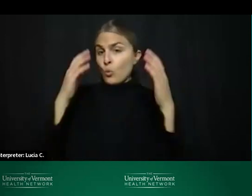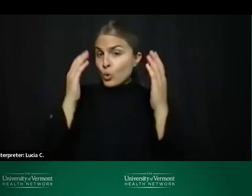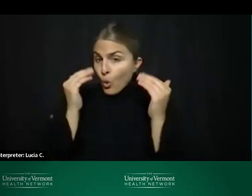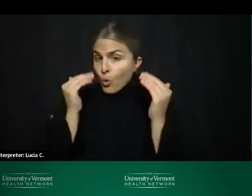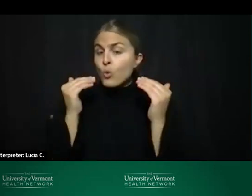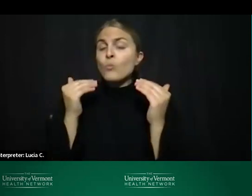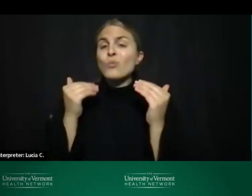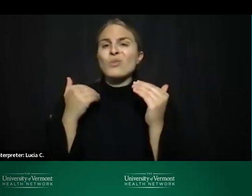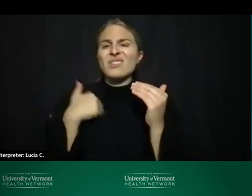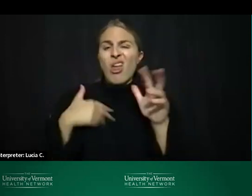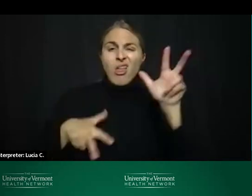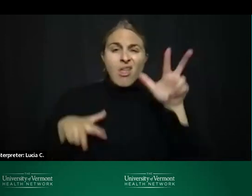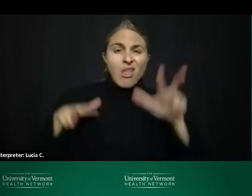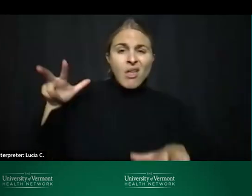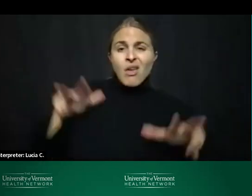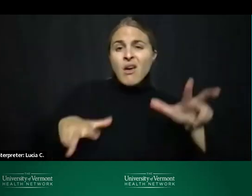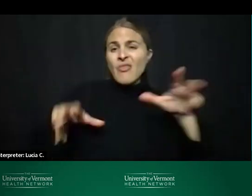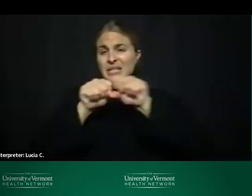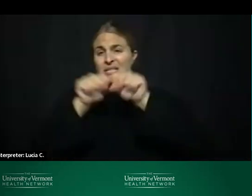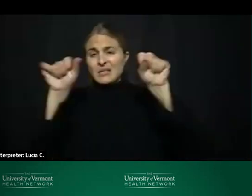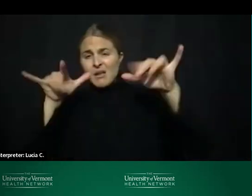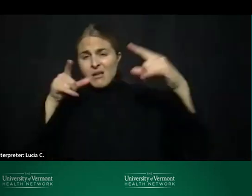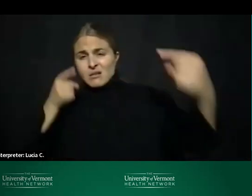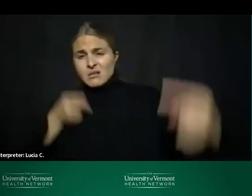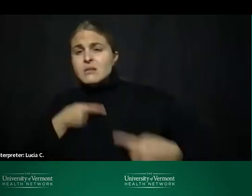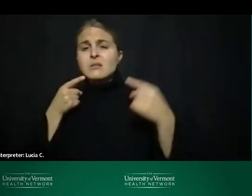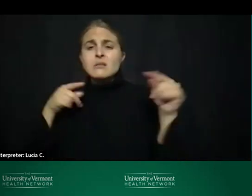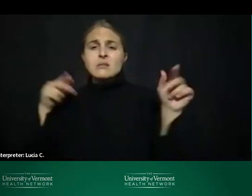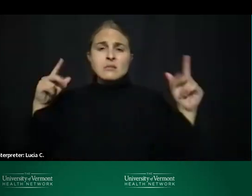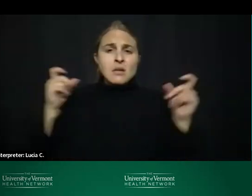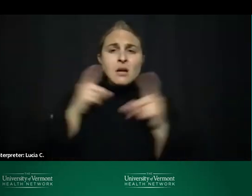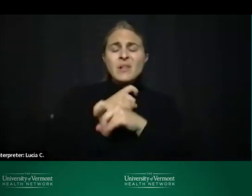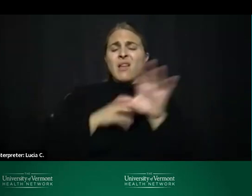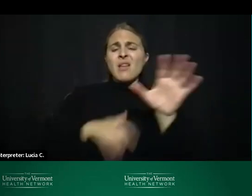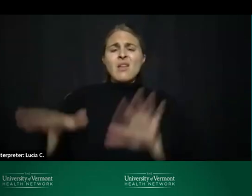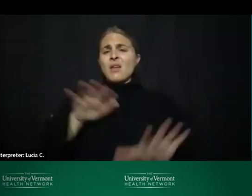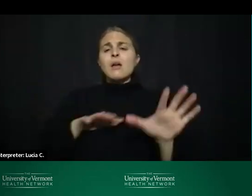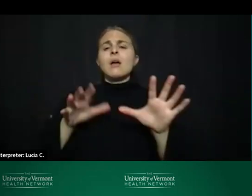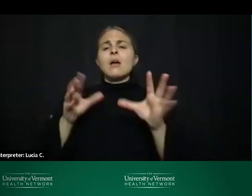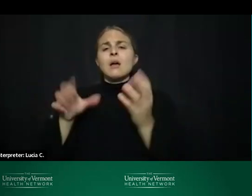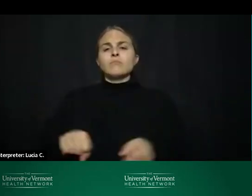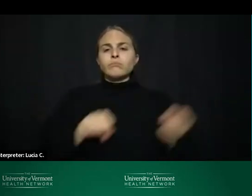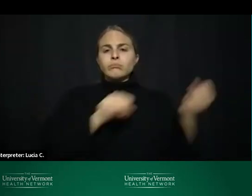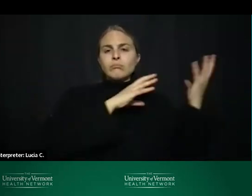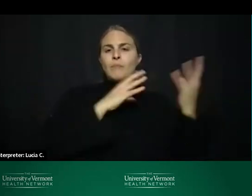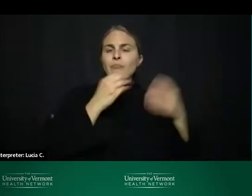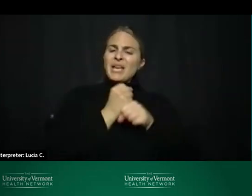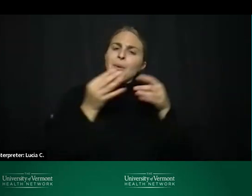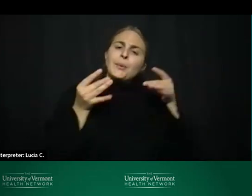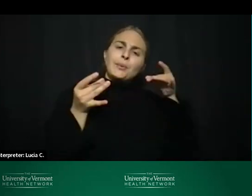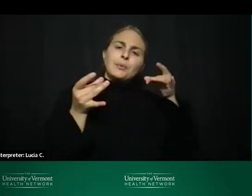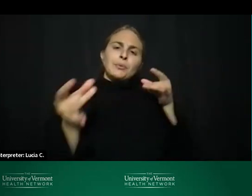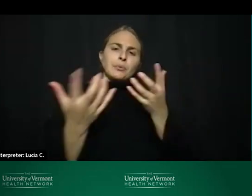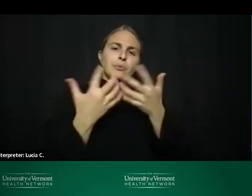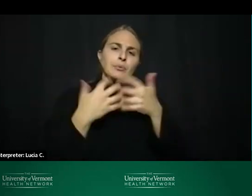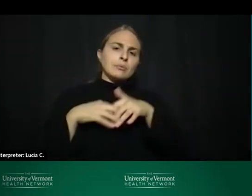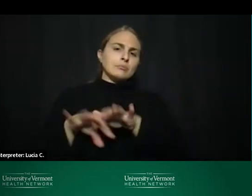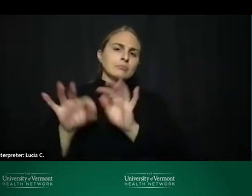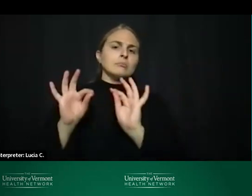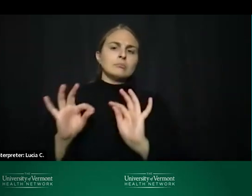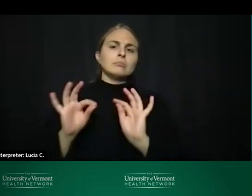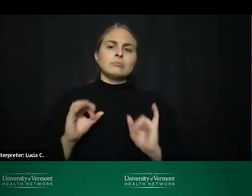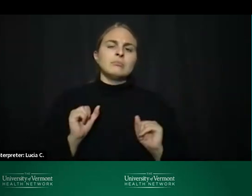some of the clunkiness of the system that patients and guests may experience out of the equation and make it a much more